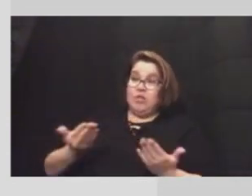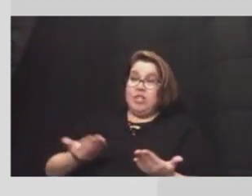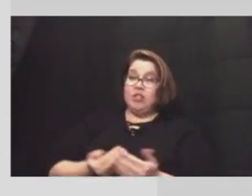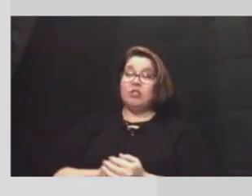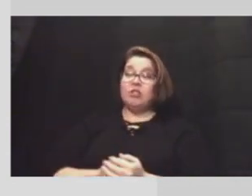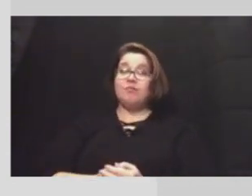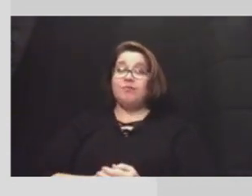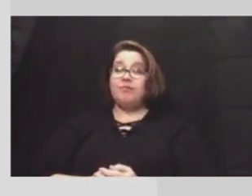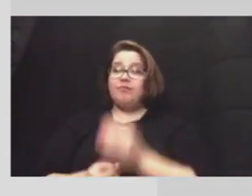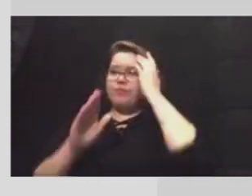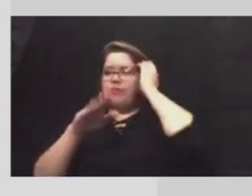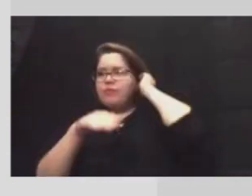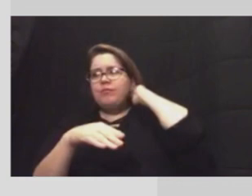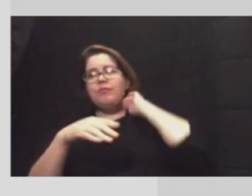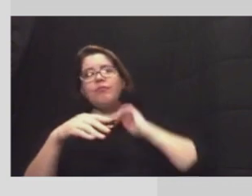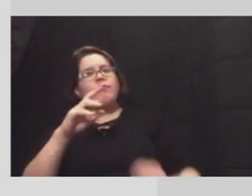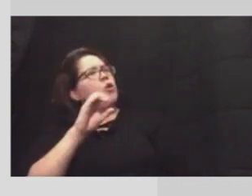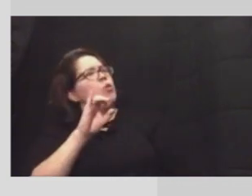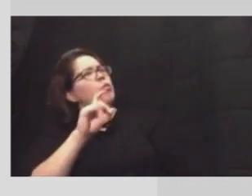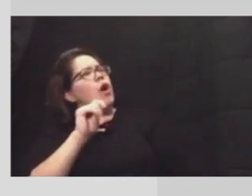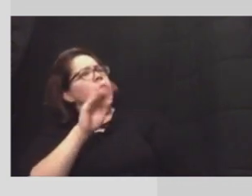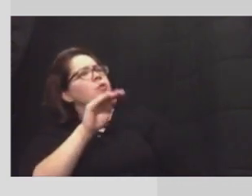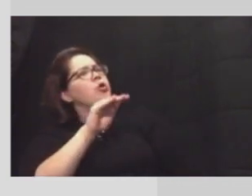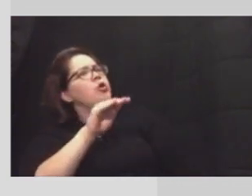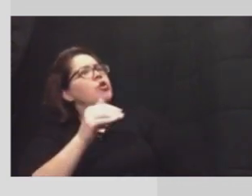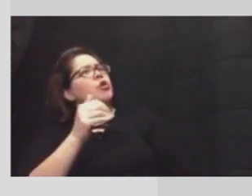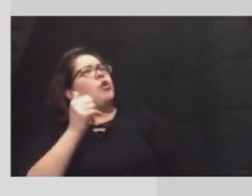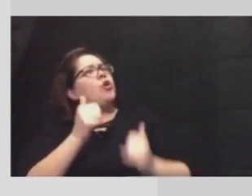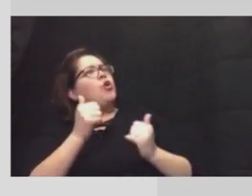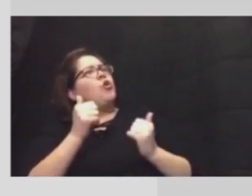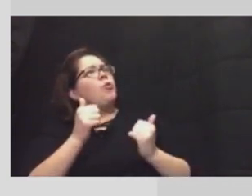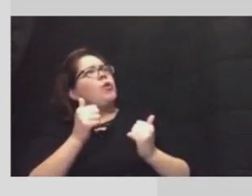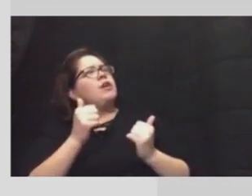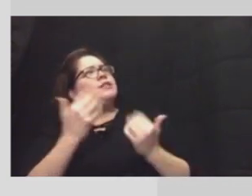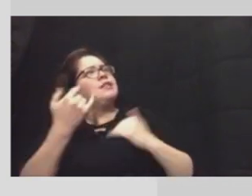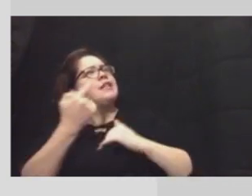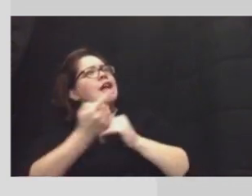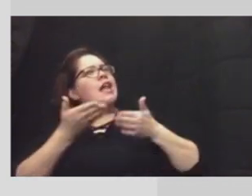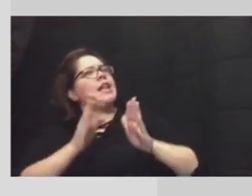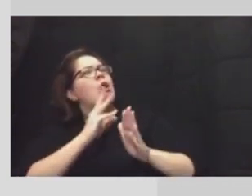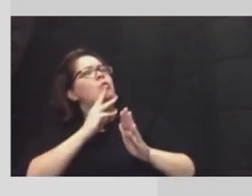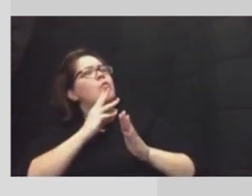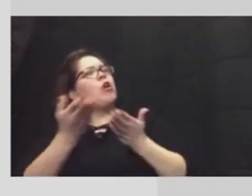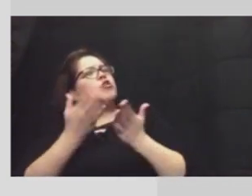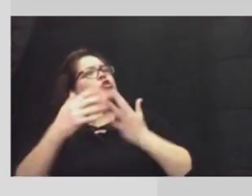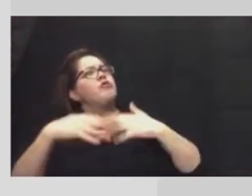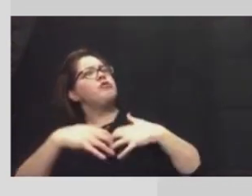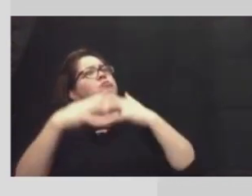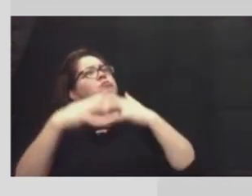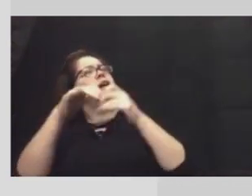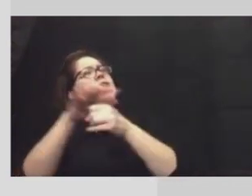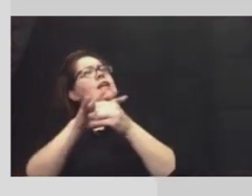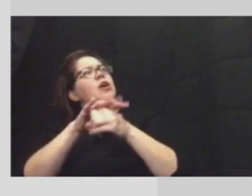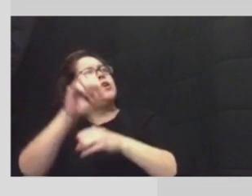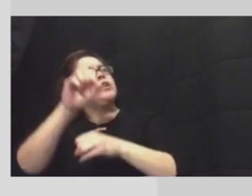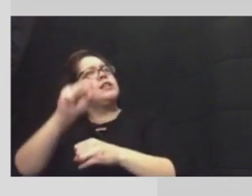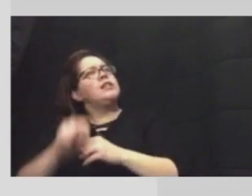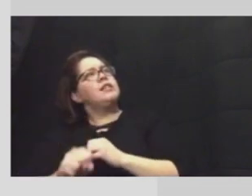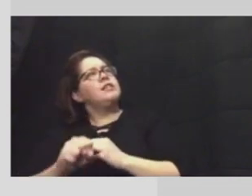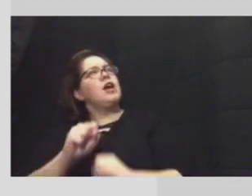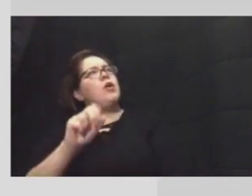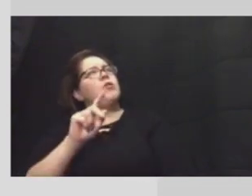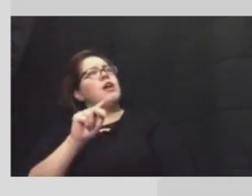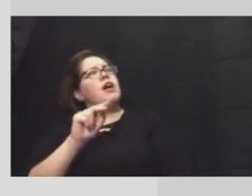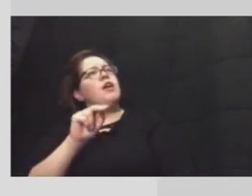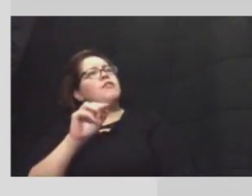for robert puente what changed today that allowed water service to be restored in areas south of knights cross and